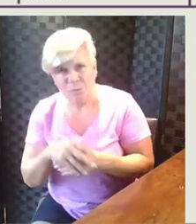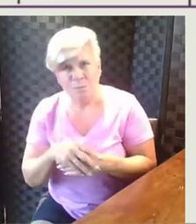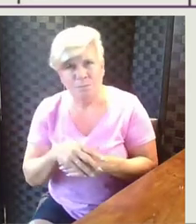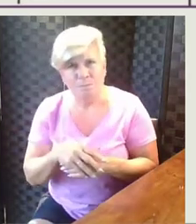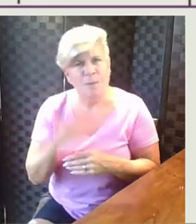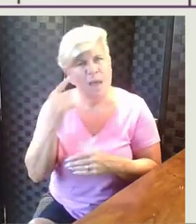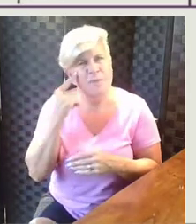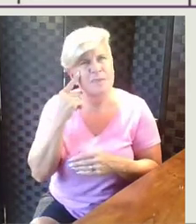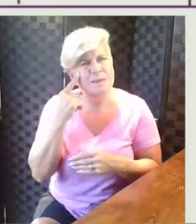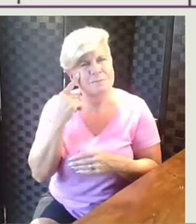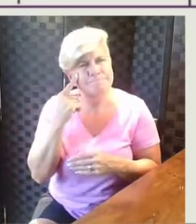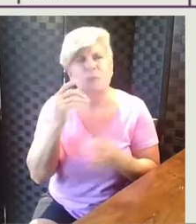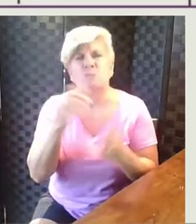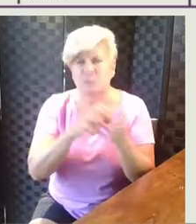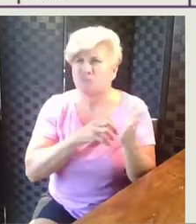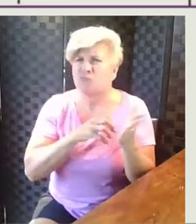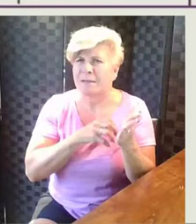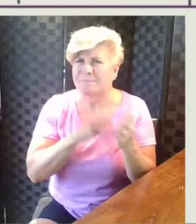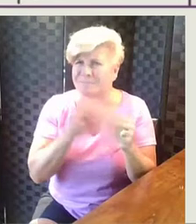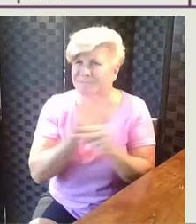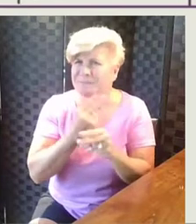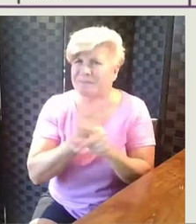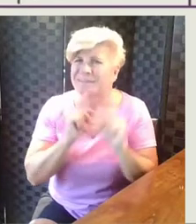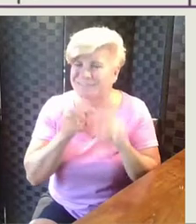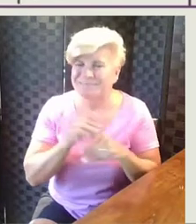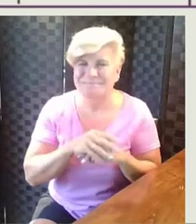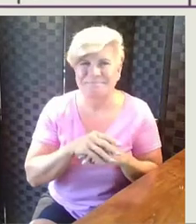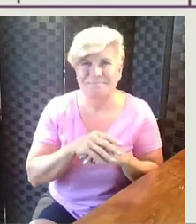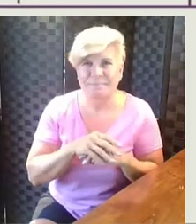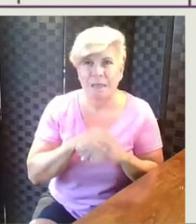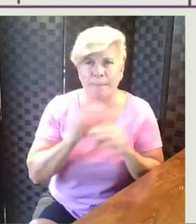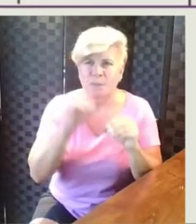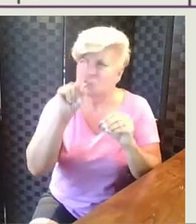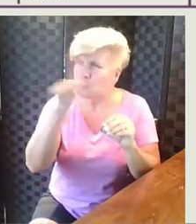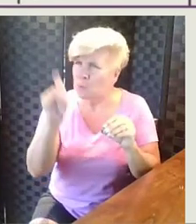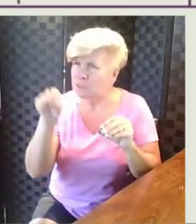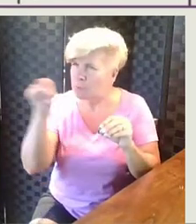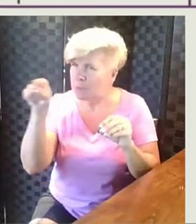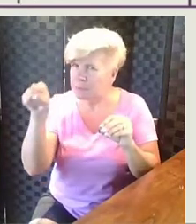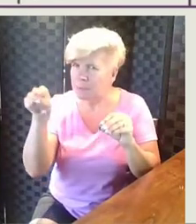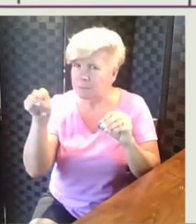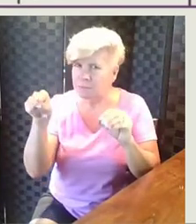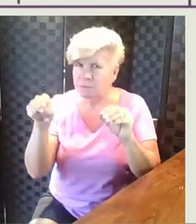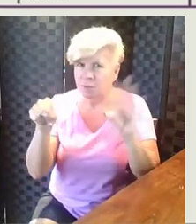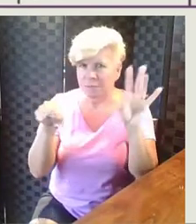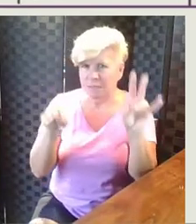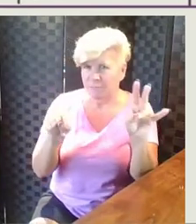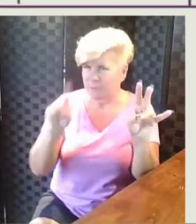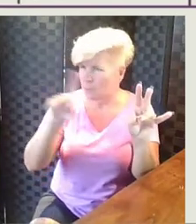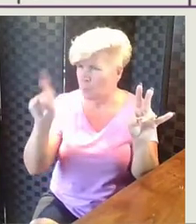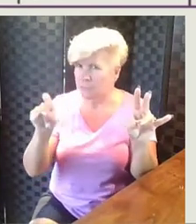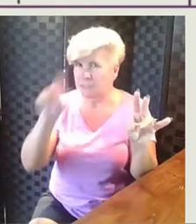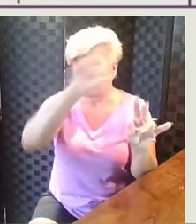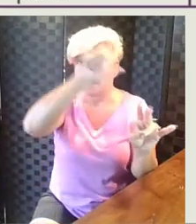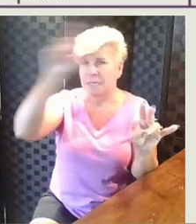He decides that he decides subtract to figure it out. And he puts a question mark here in the part part whole mat.